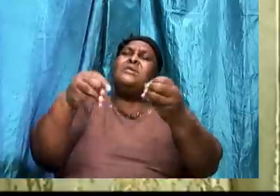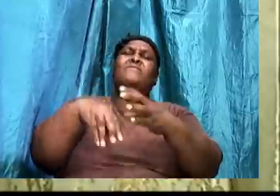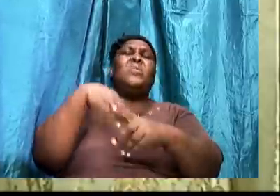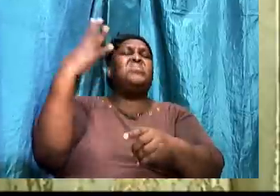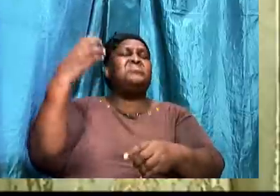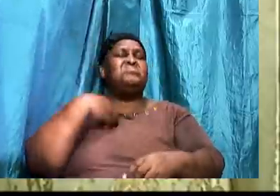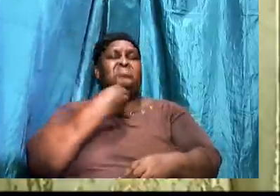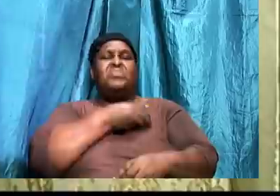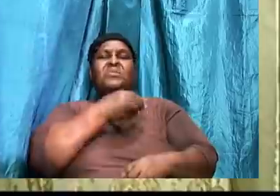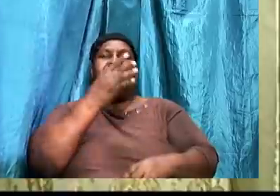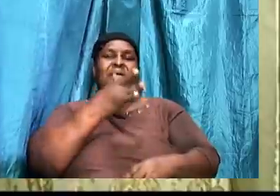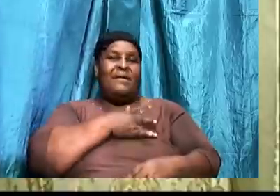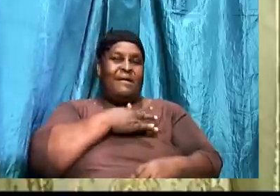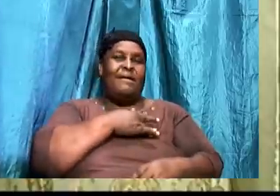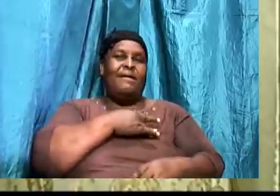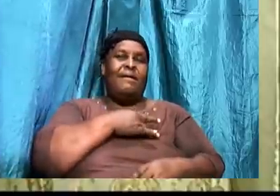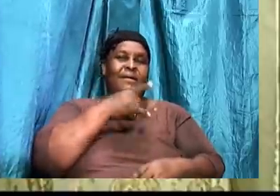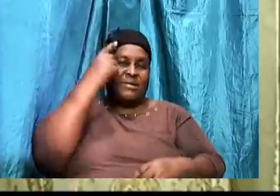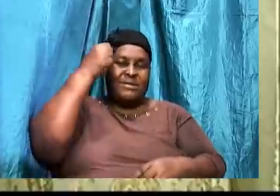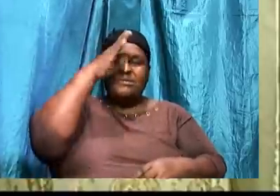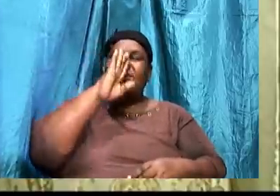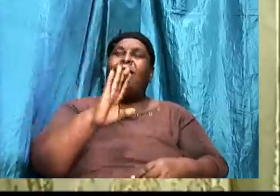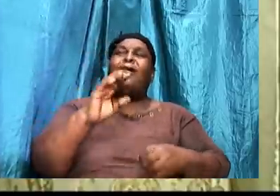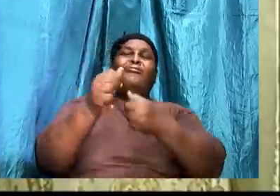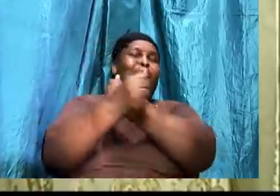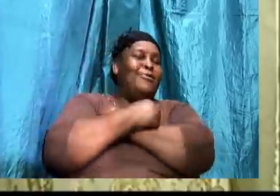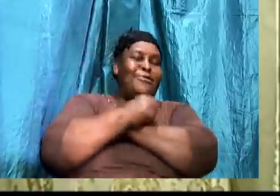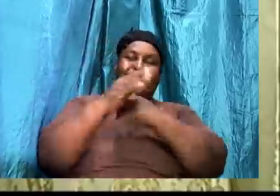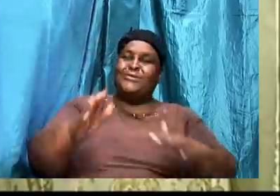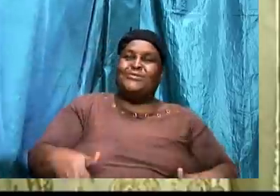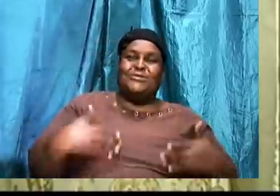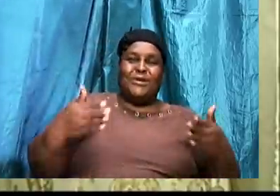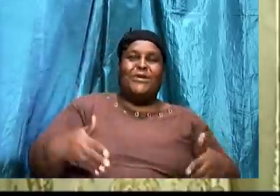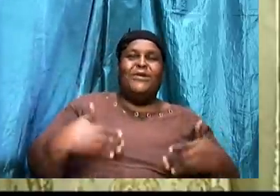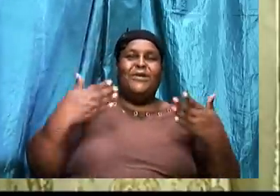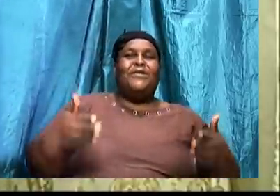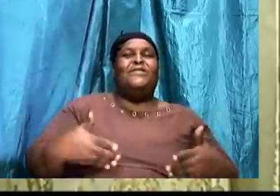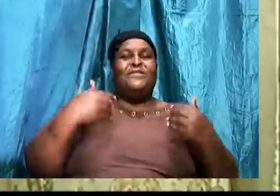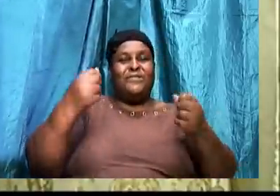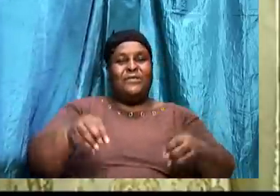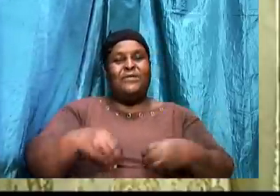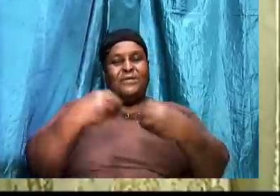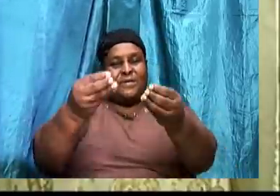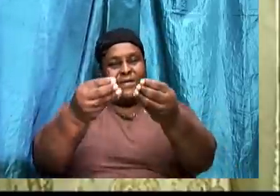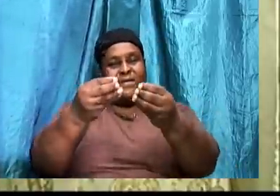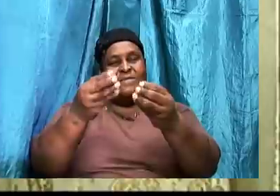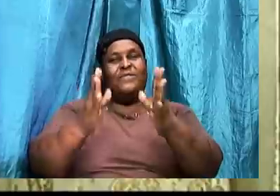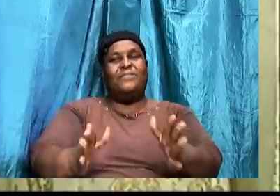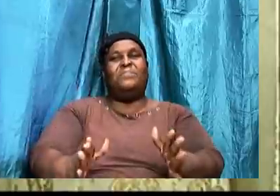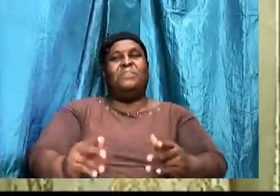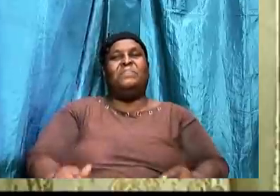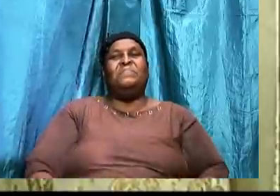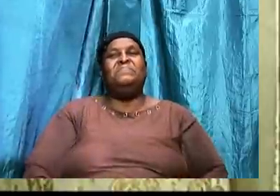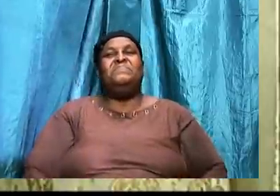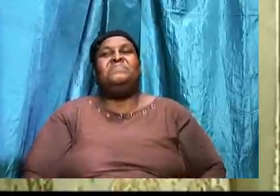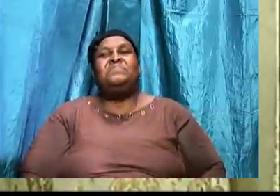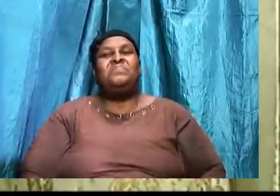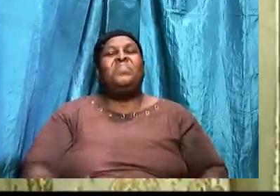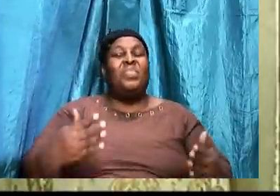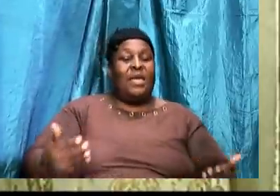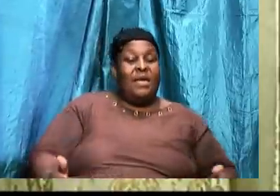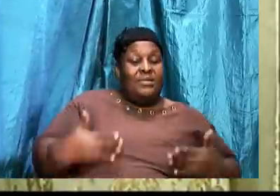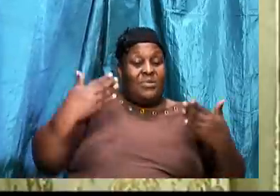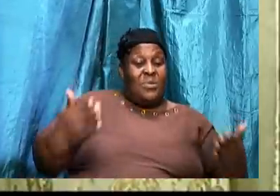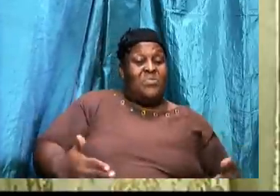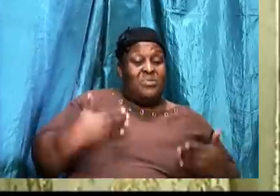Because God loves. A cheerful giver. I want to encourage us. Child of God. Don't